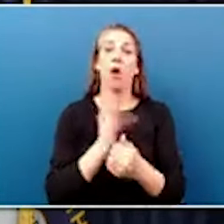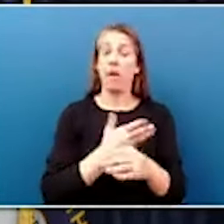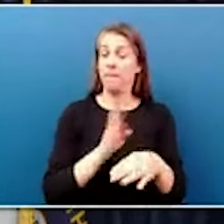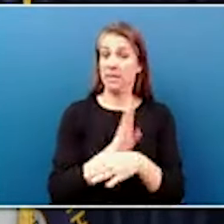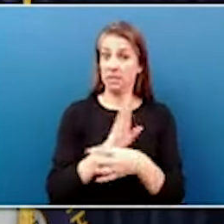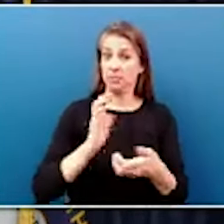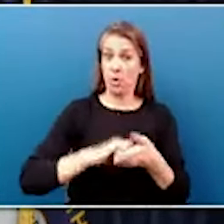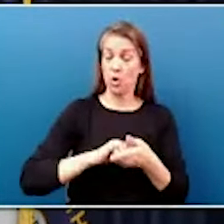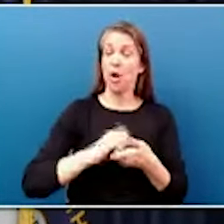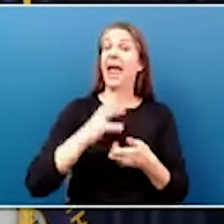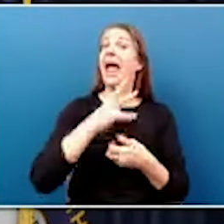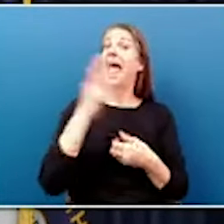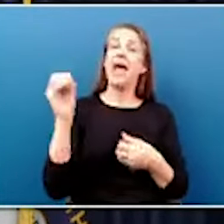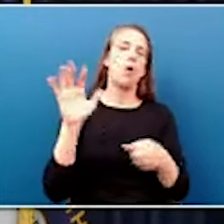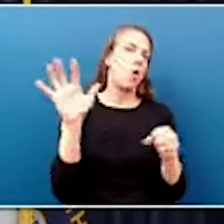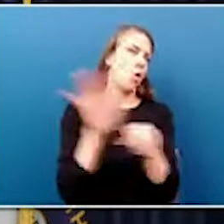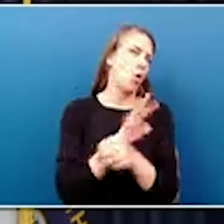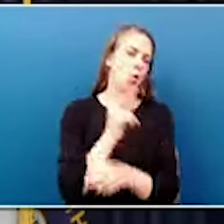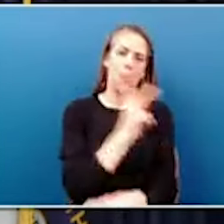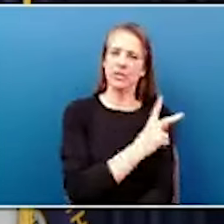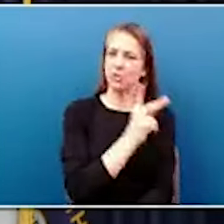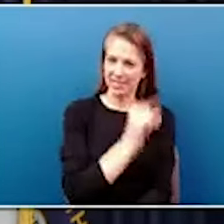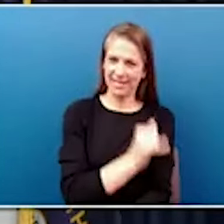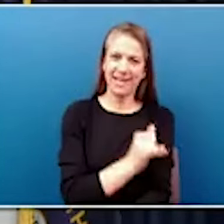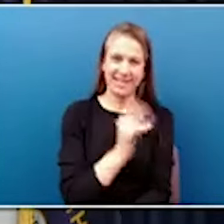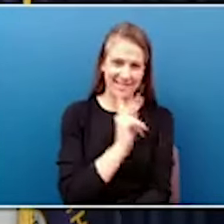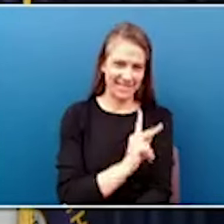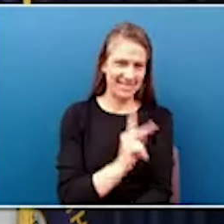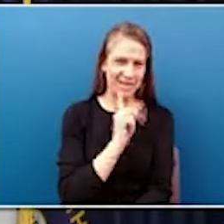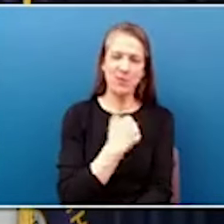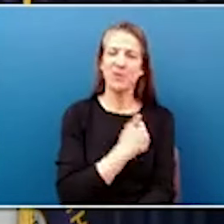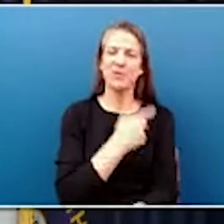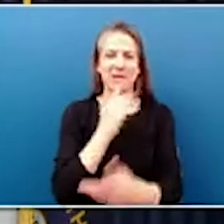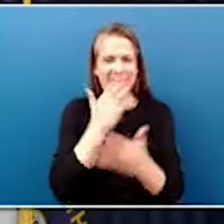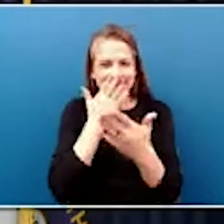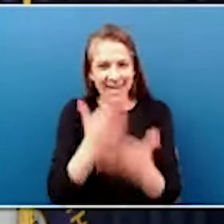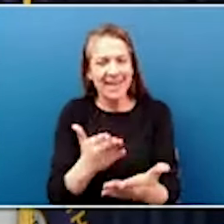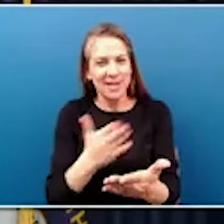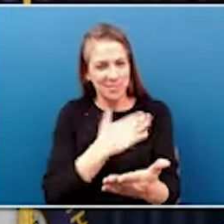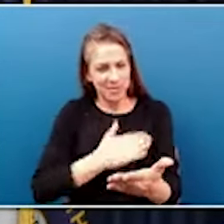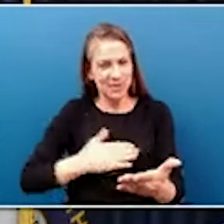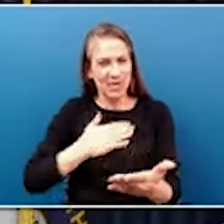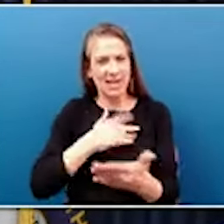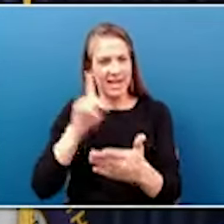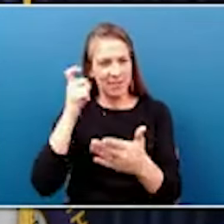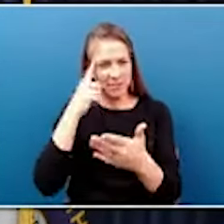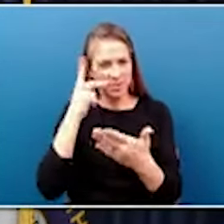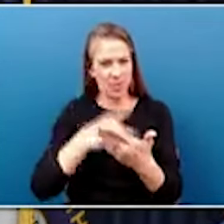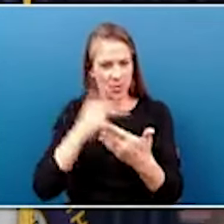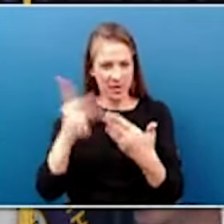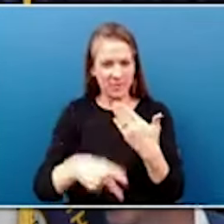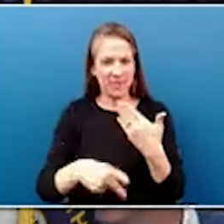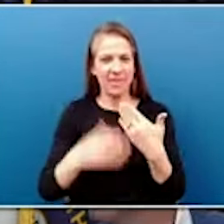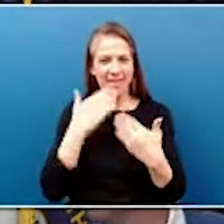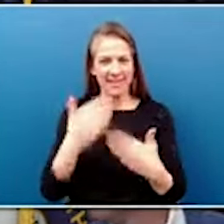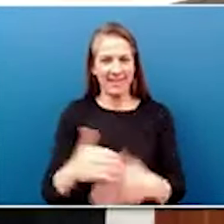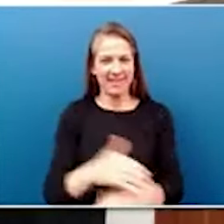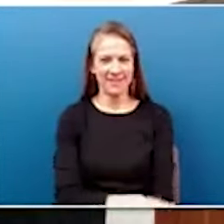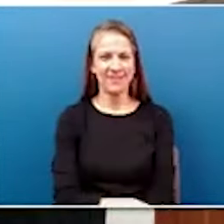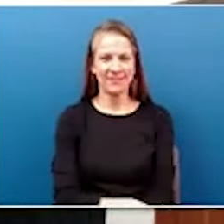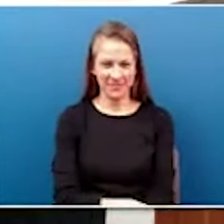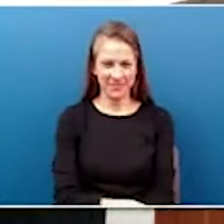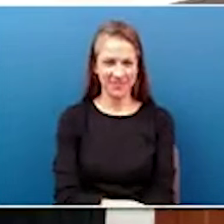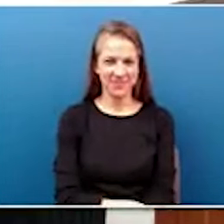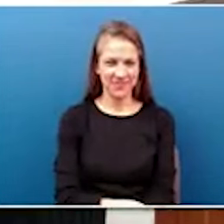and entire Western Kentucky citizens, we sincerely appreciate the government program grant funds. Thank you so much.